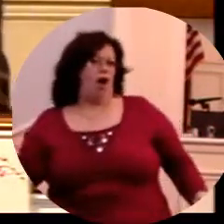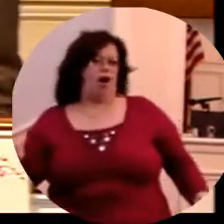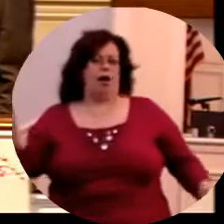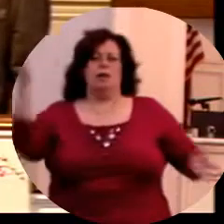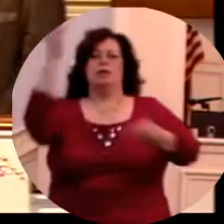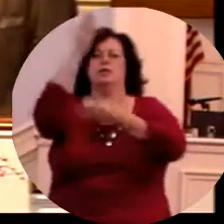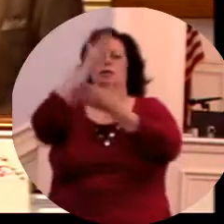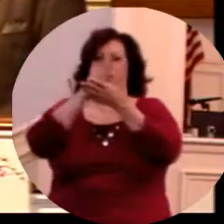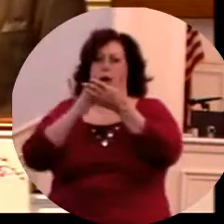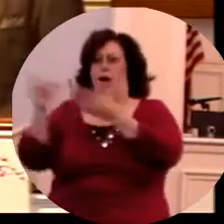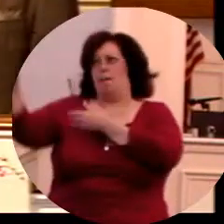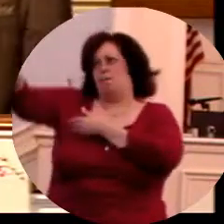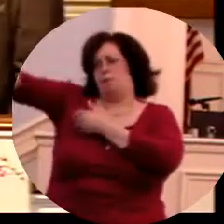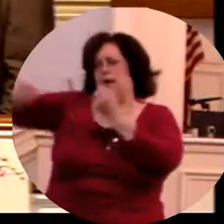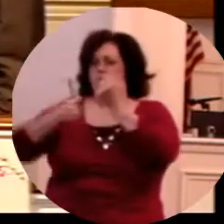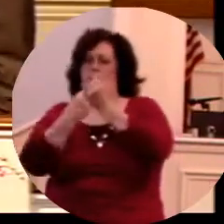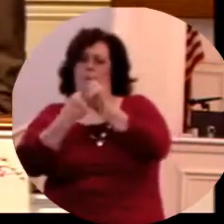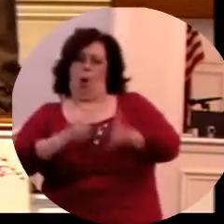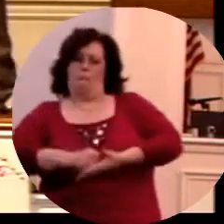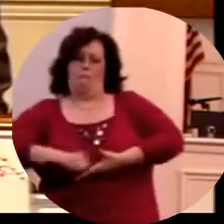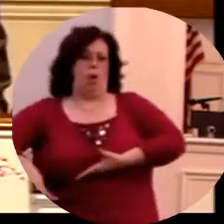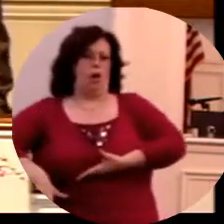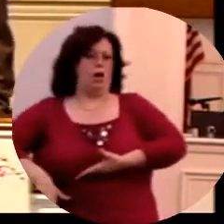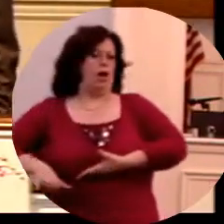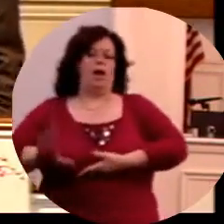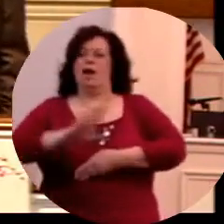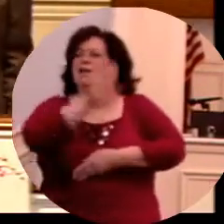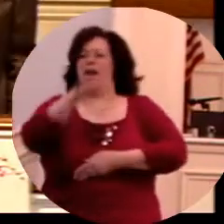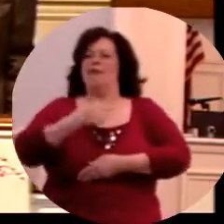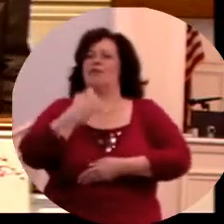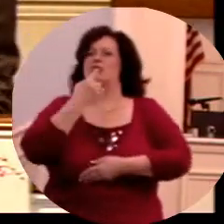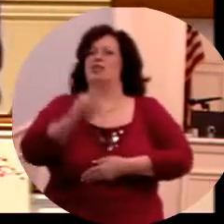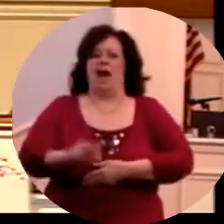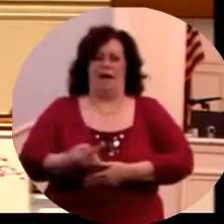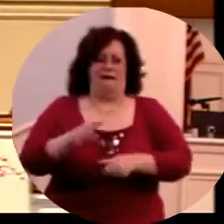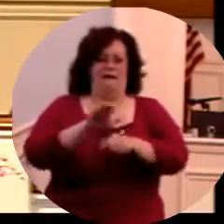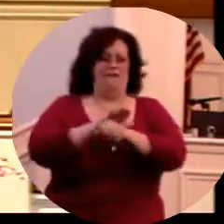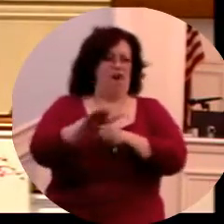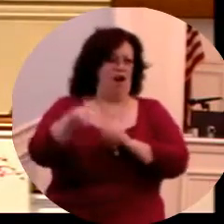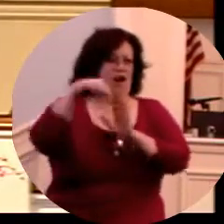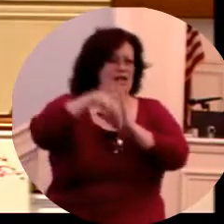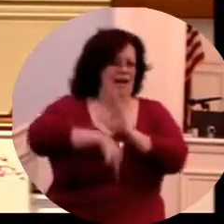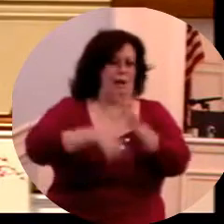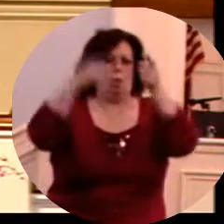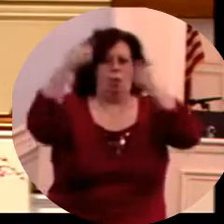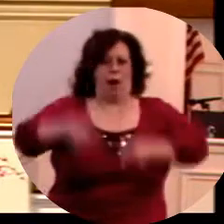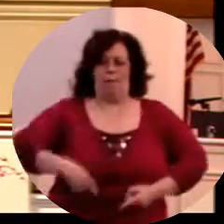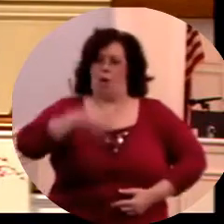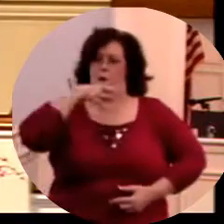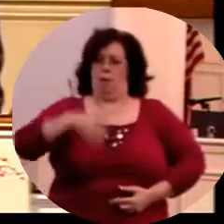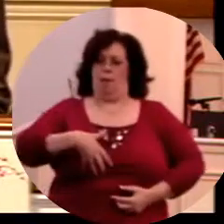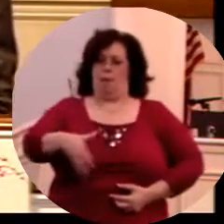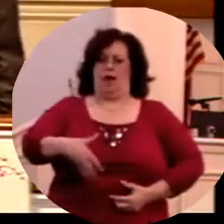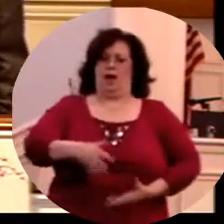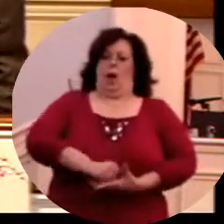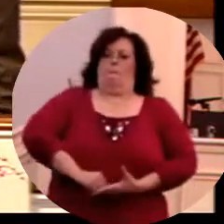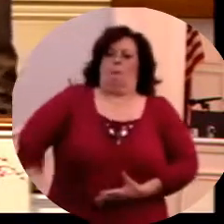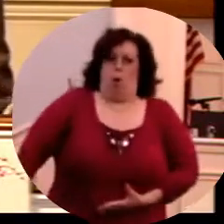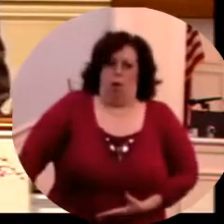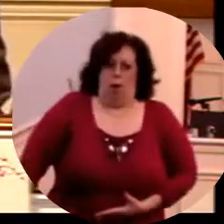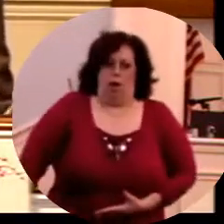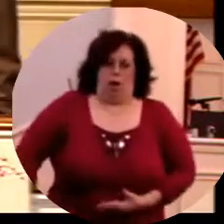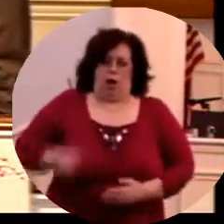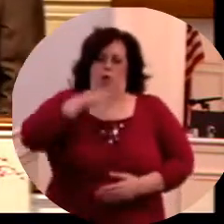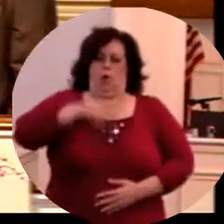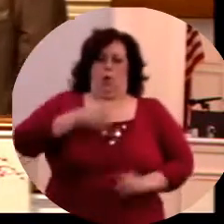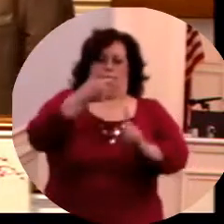the pro-abortion people do not tell you about the stress and about the anguish that these women go through